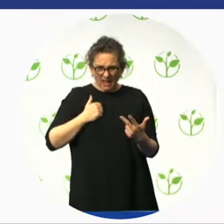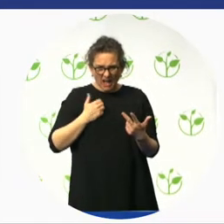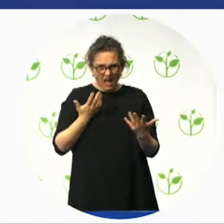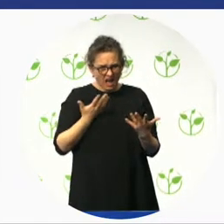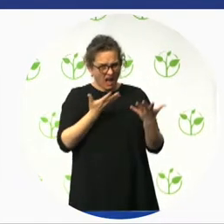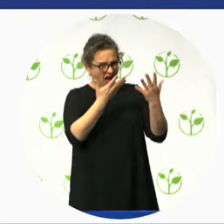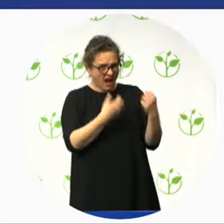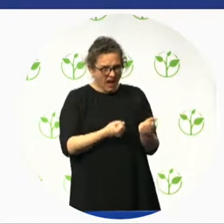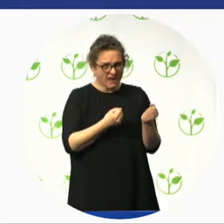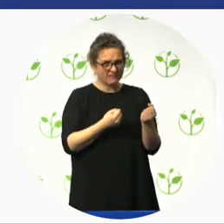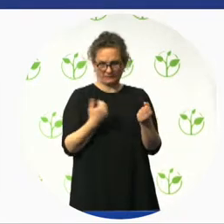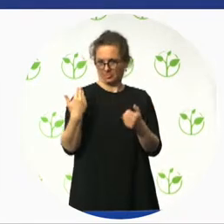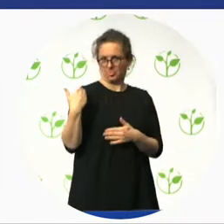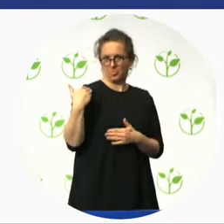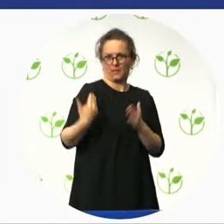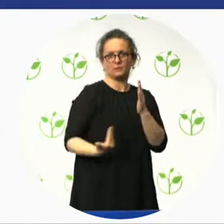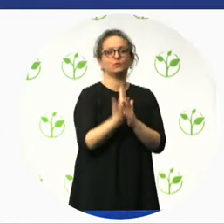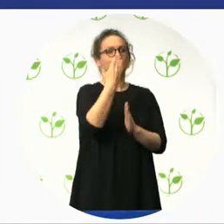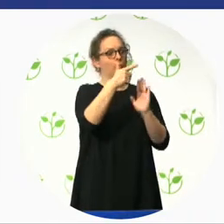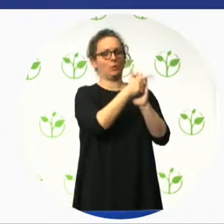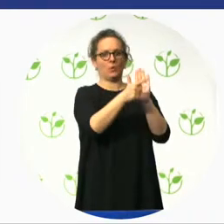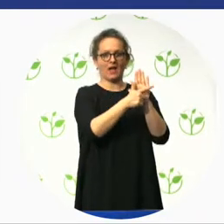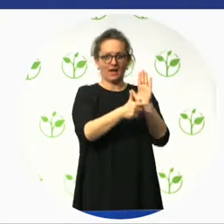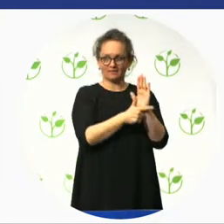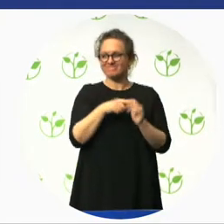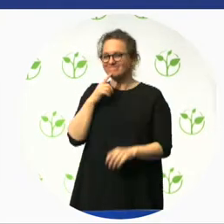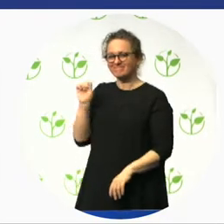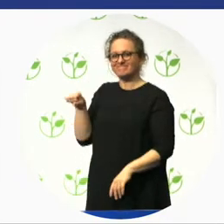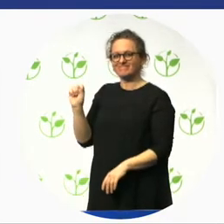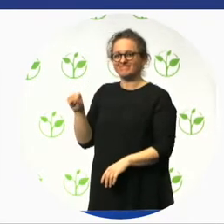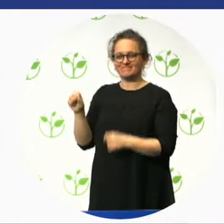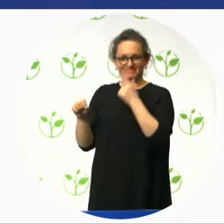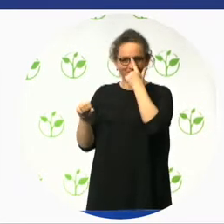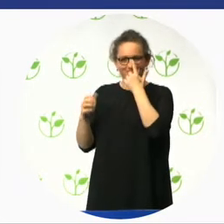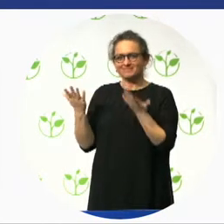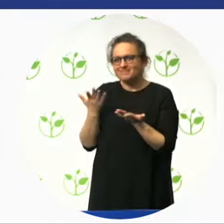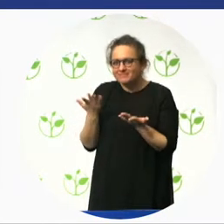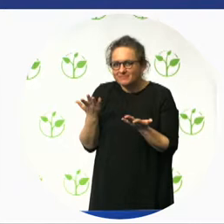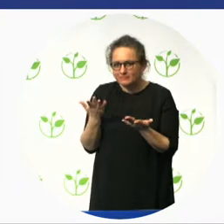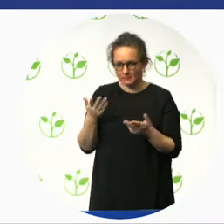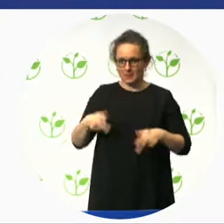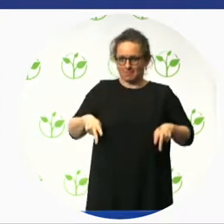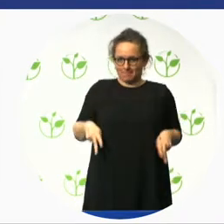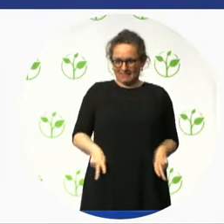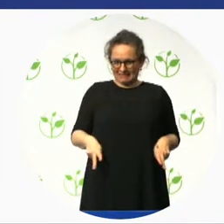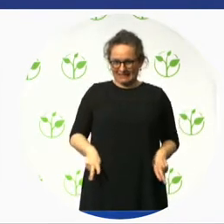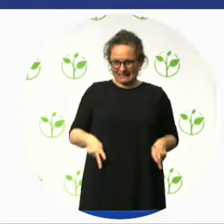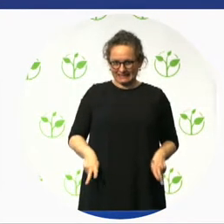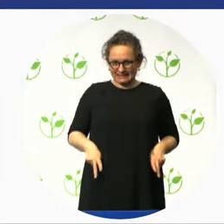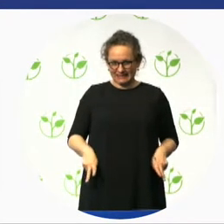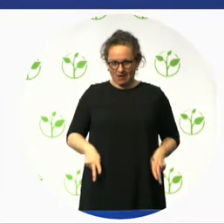It's the first time we've had a minister and ministry dedicated to people with disabilities on the federal level. It's also